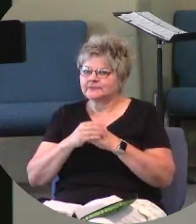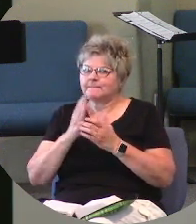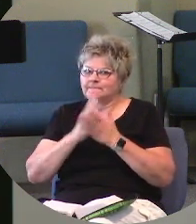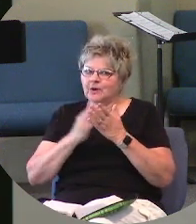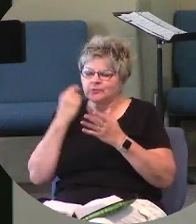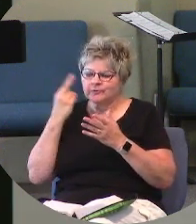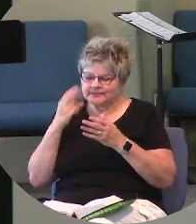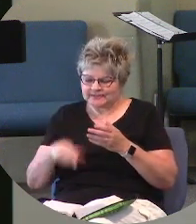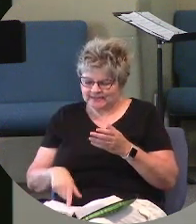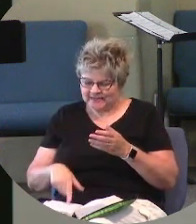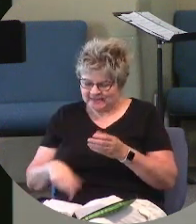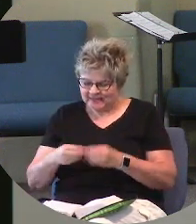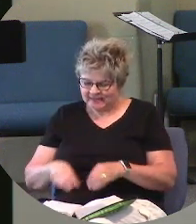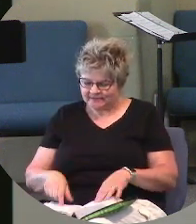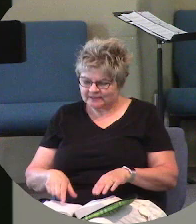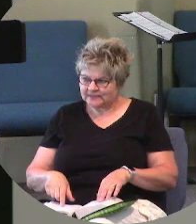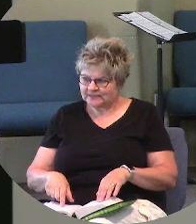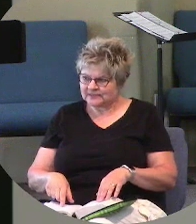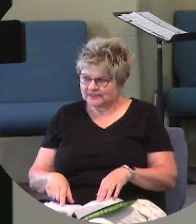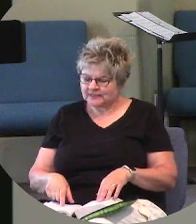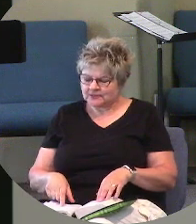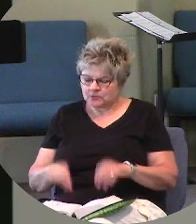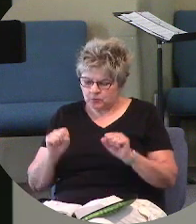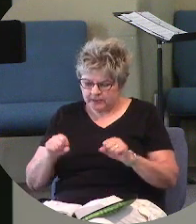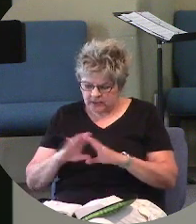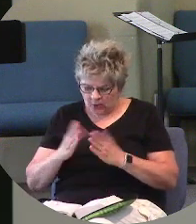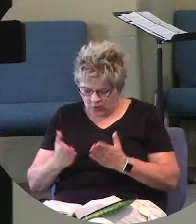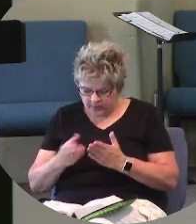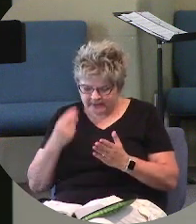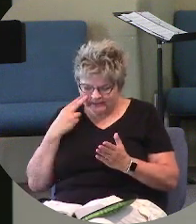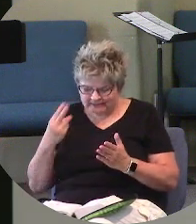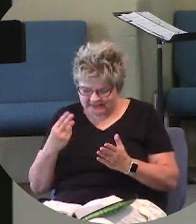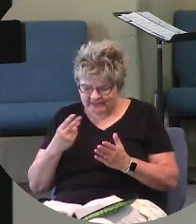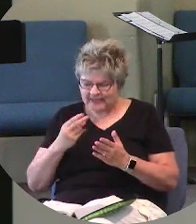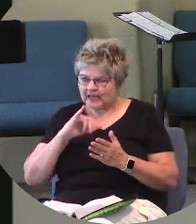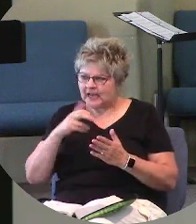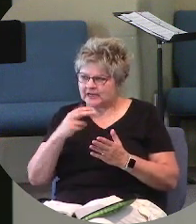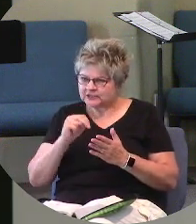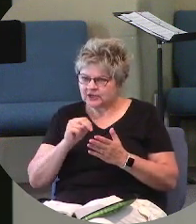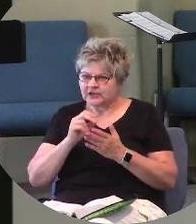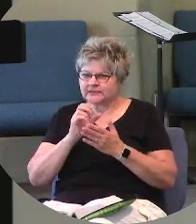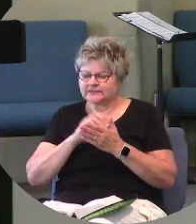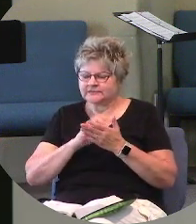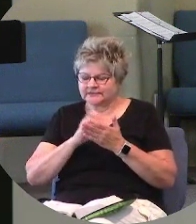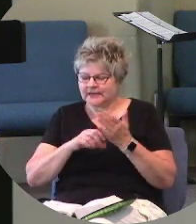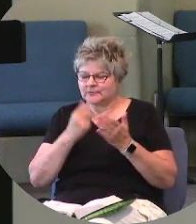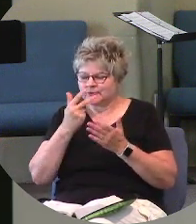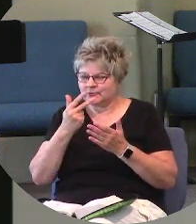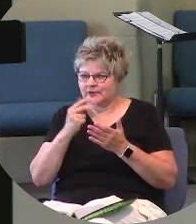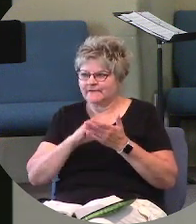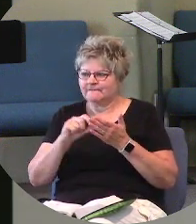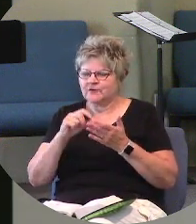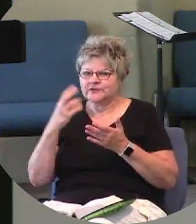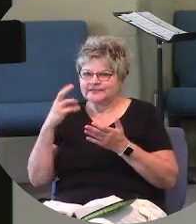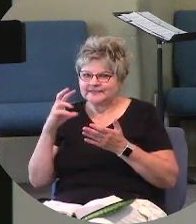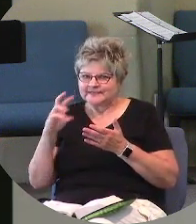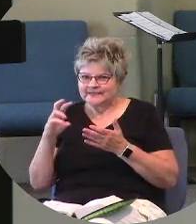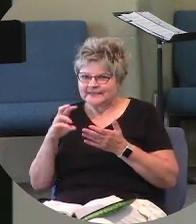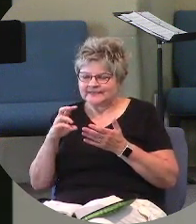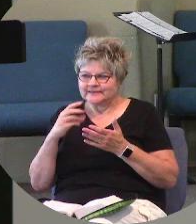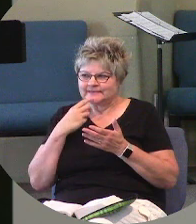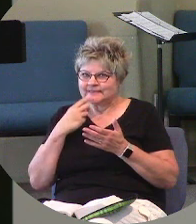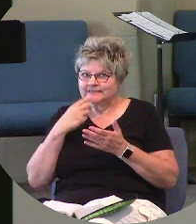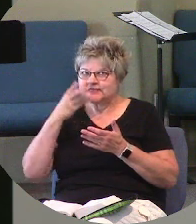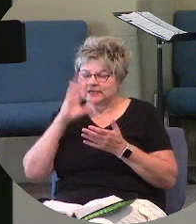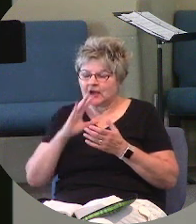that we would be able to open it and see John 3 16 for God so loved the world. You know with that one simple